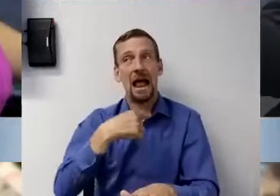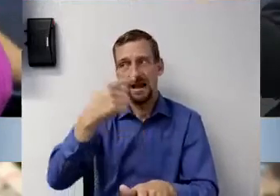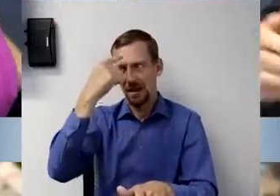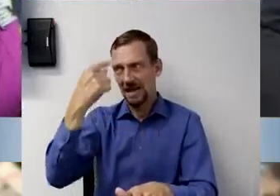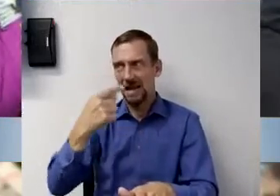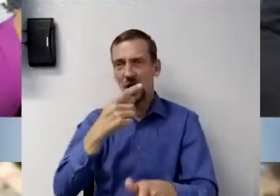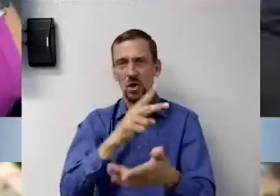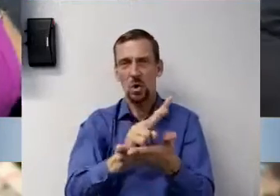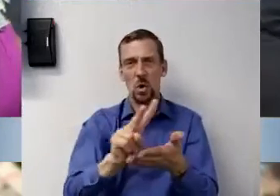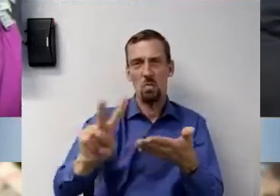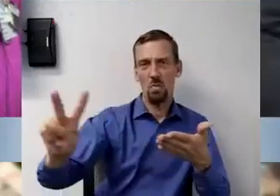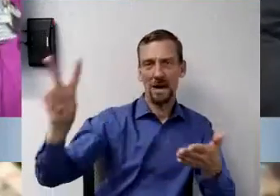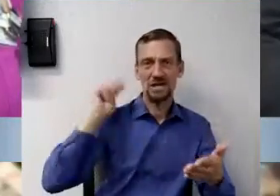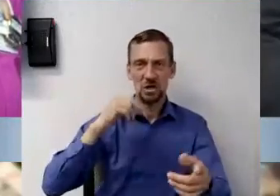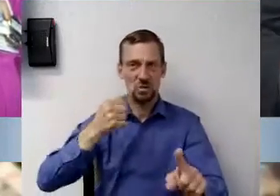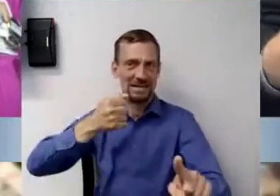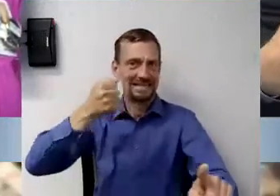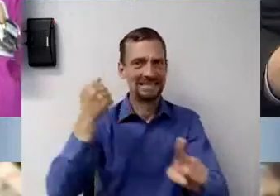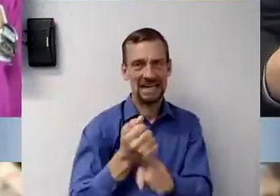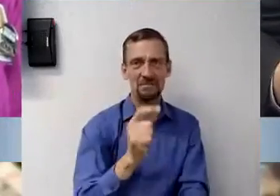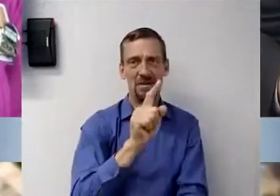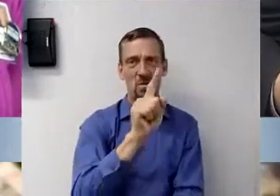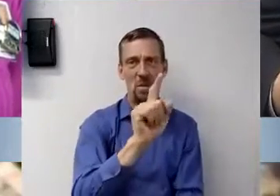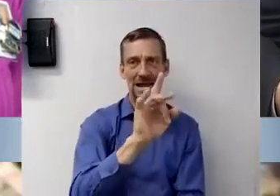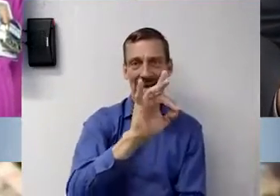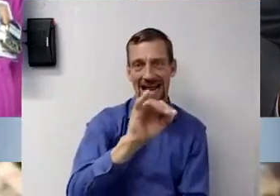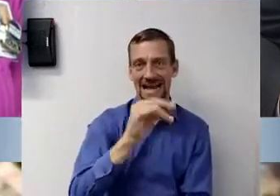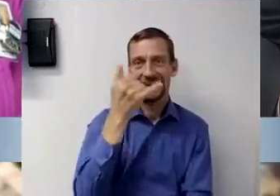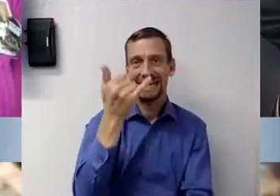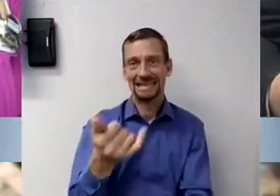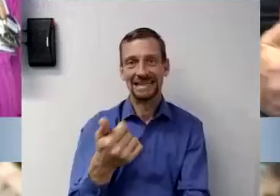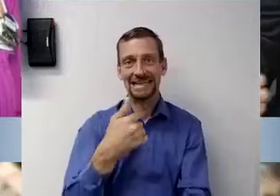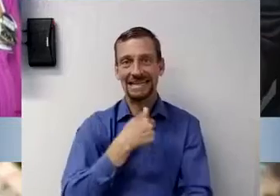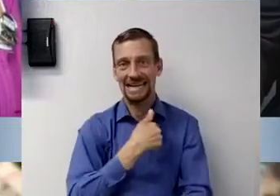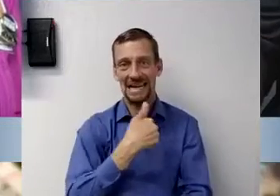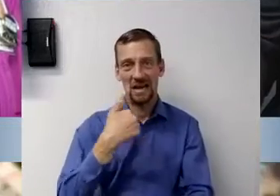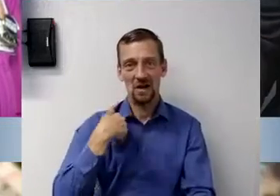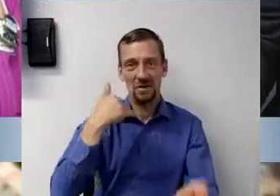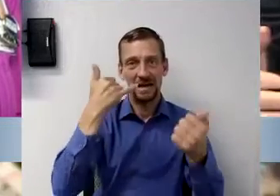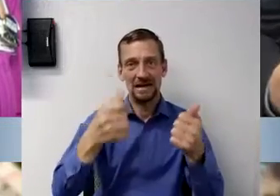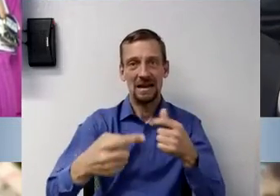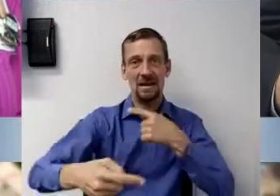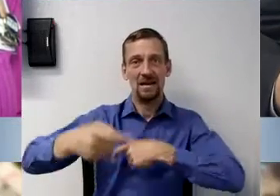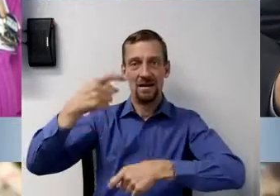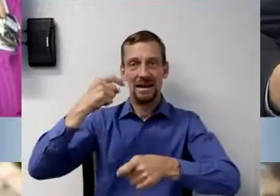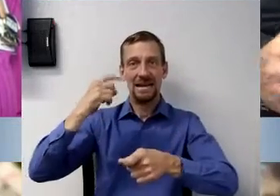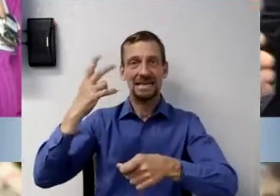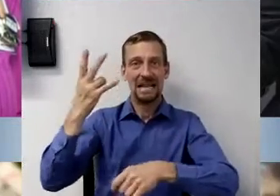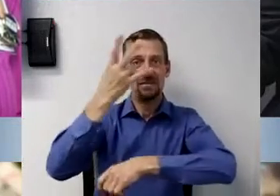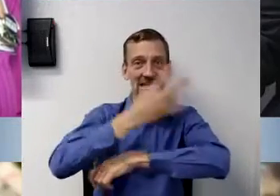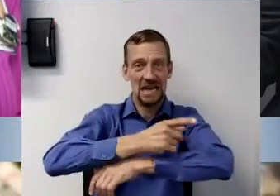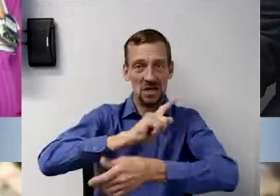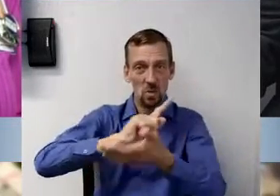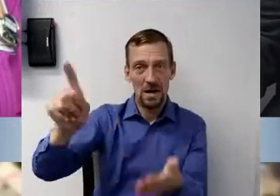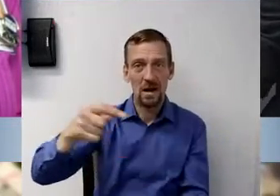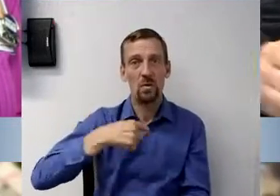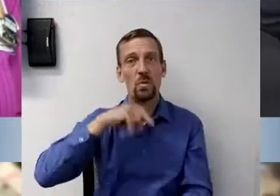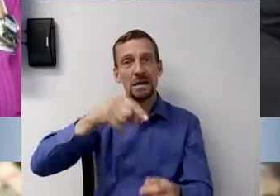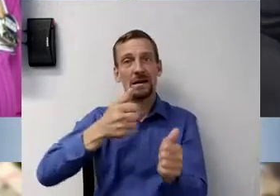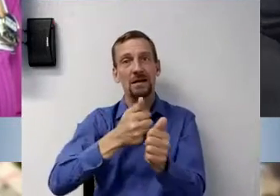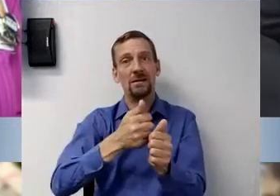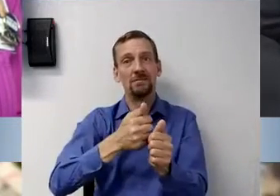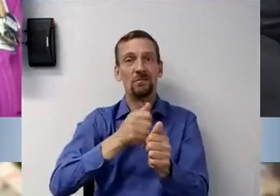180. Right. That was, yeah. So, we're now going, okay, do we go back to seven days a week? Do we, do we expand our